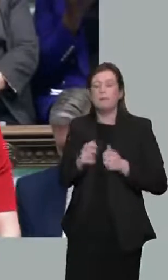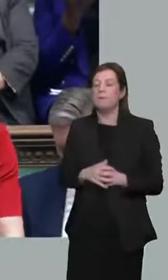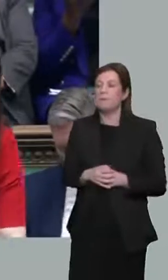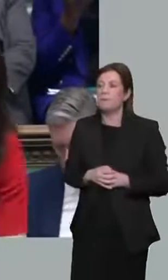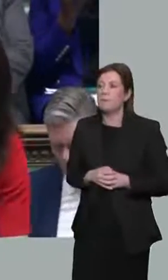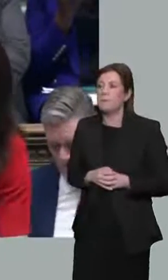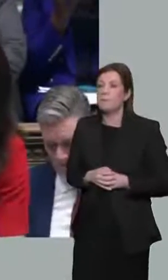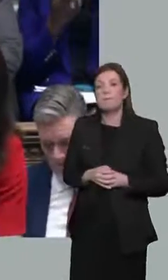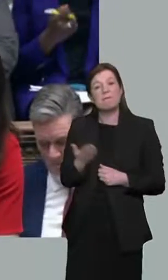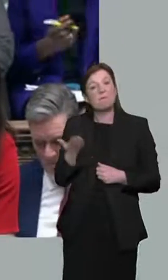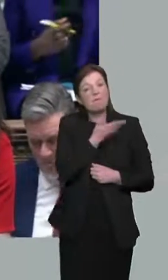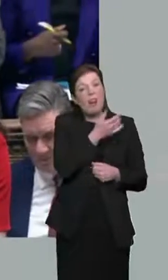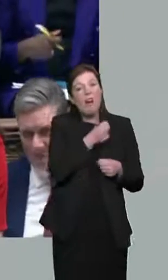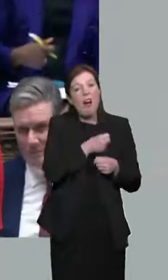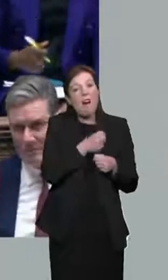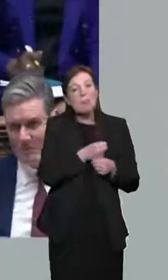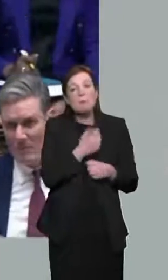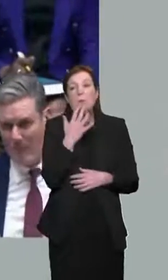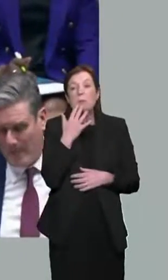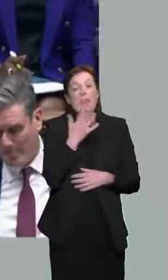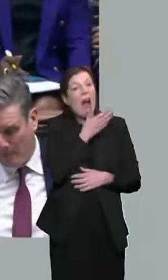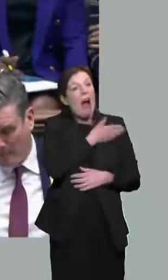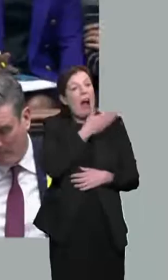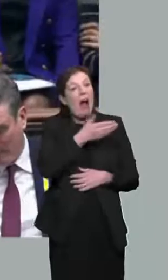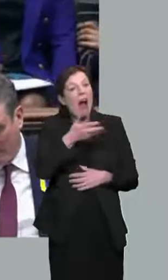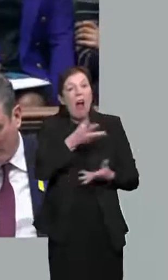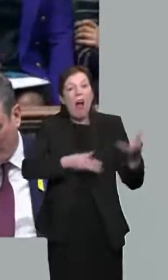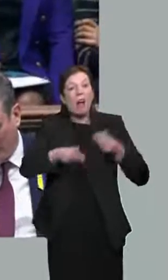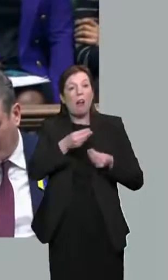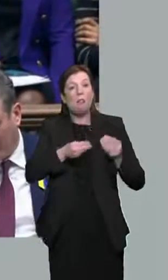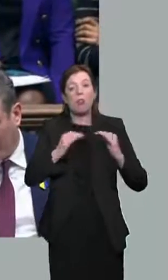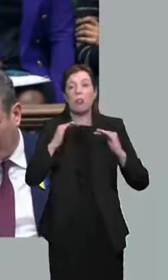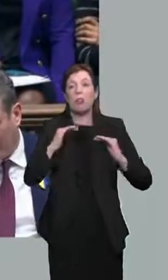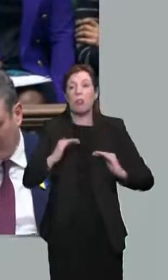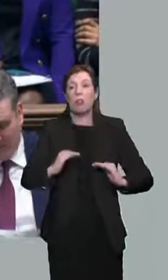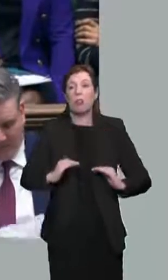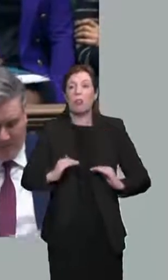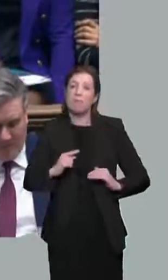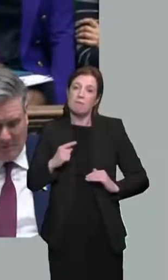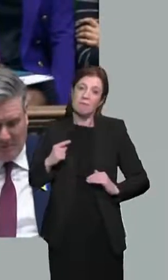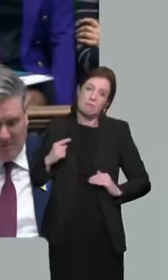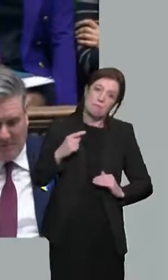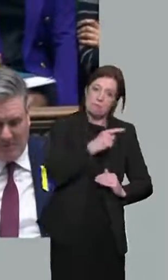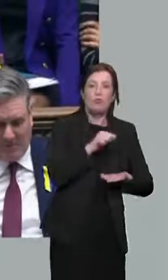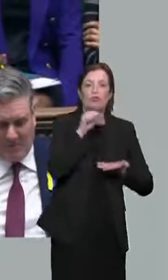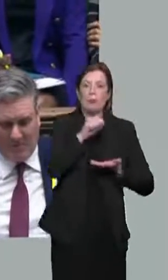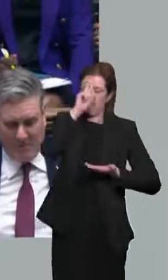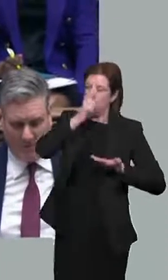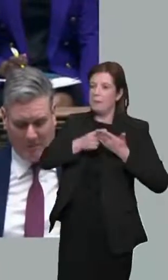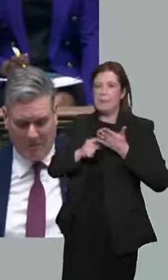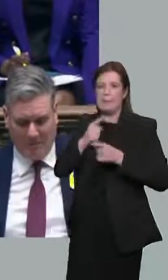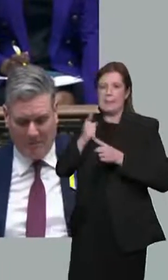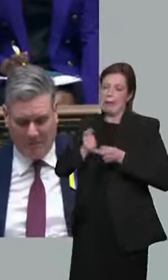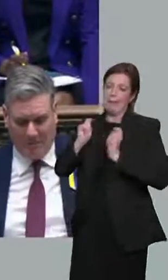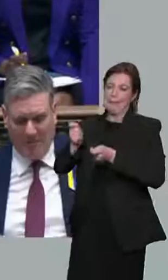because of this government's failure to get the economy growing, it's this Chancellor that has to put up taxes on